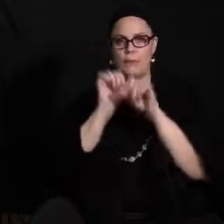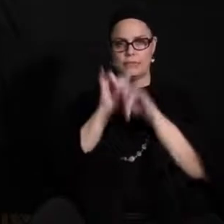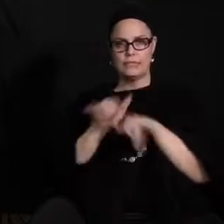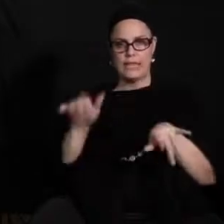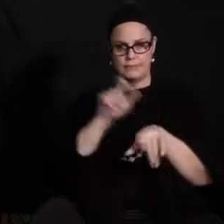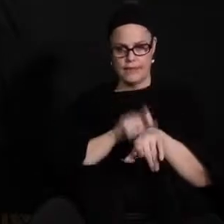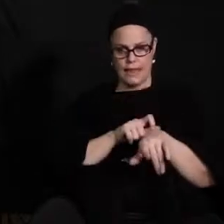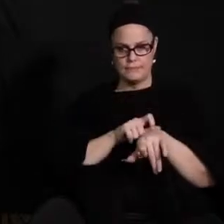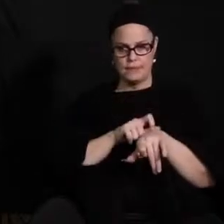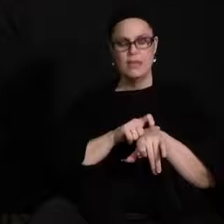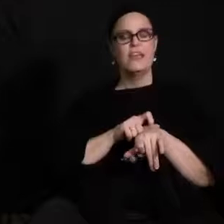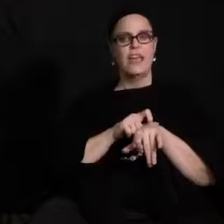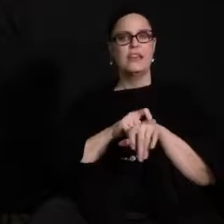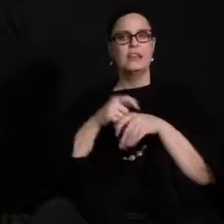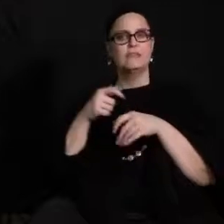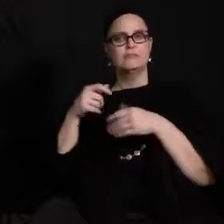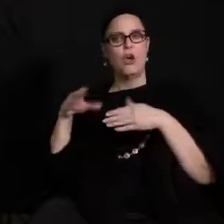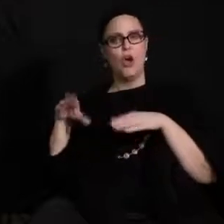are in distance learning